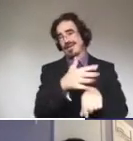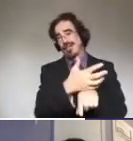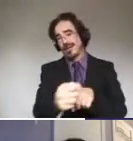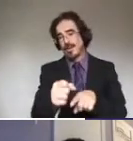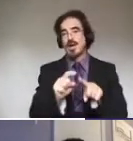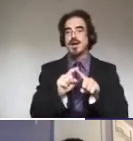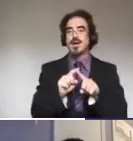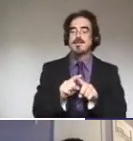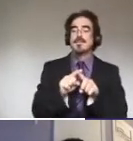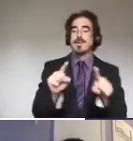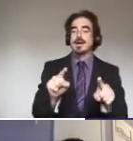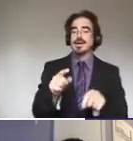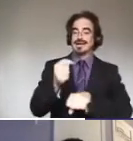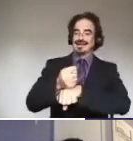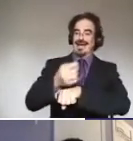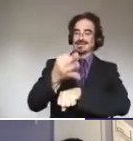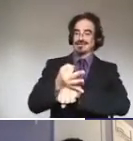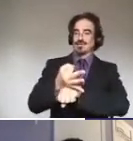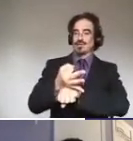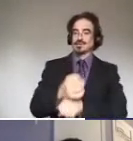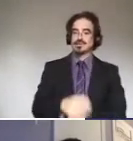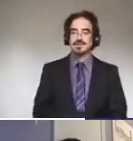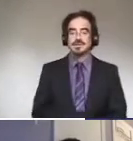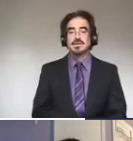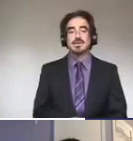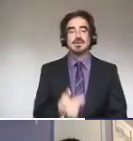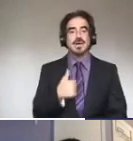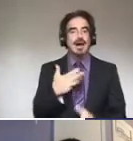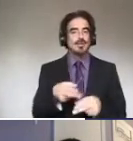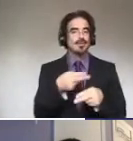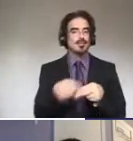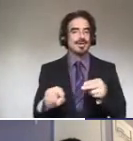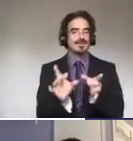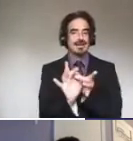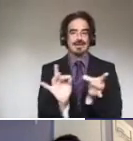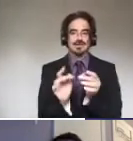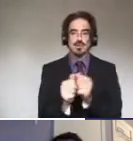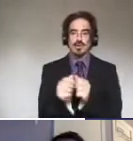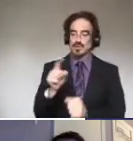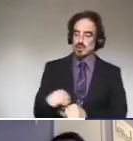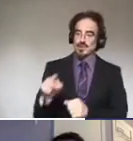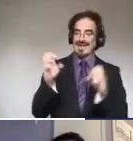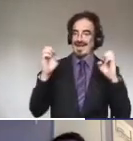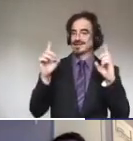again, that task force. I want to briefly mention this, um, for those in the education field and those that are may eventually